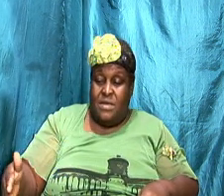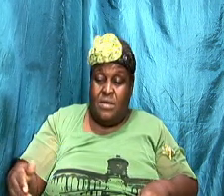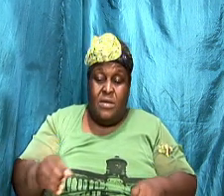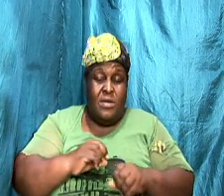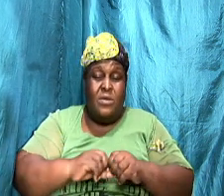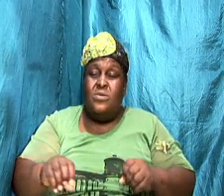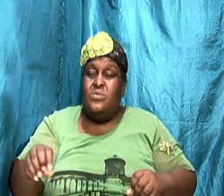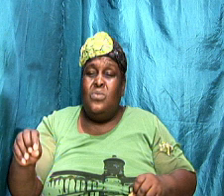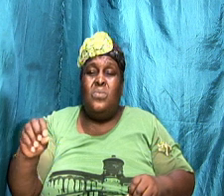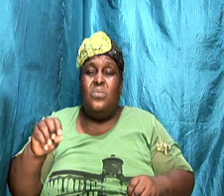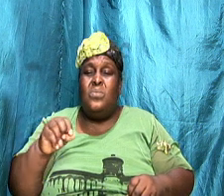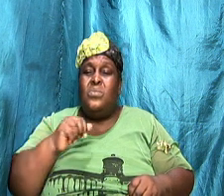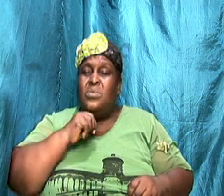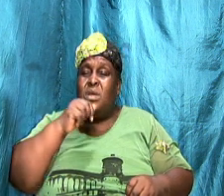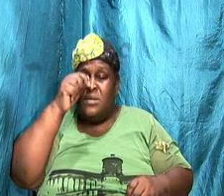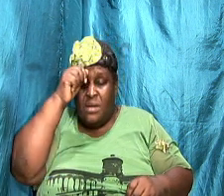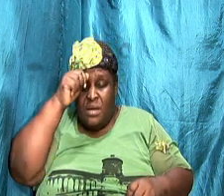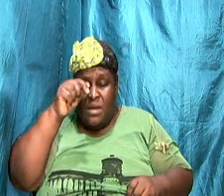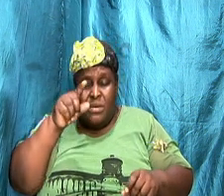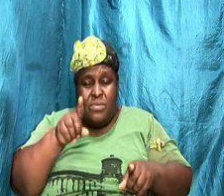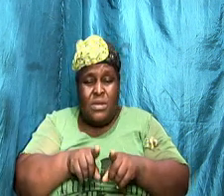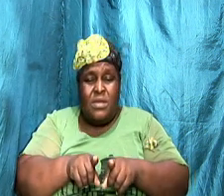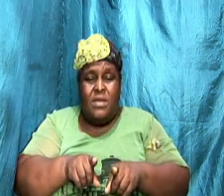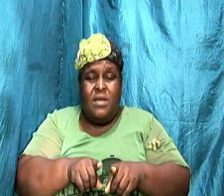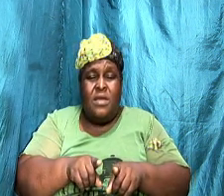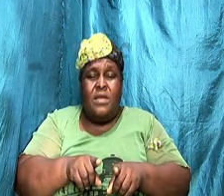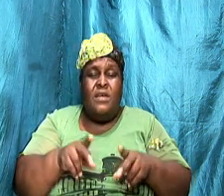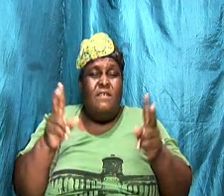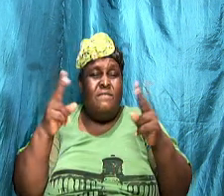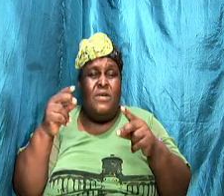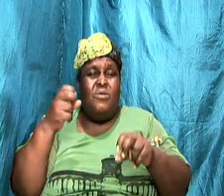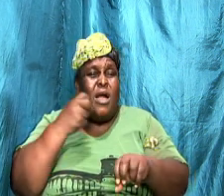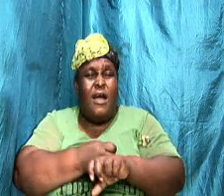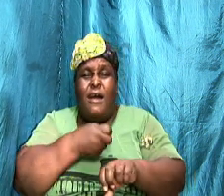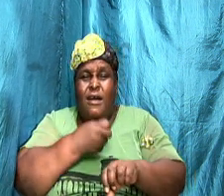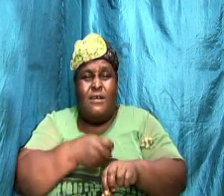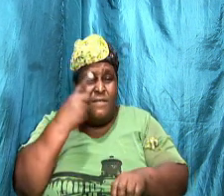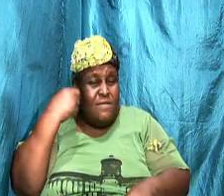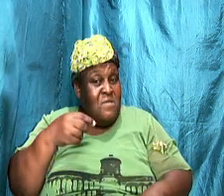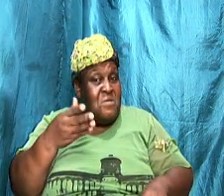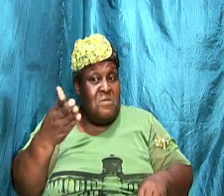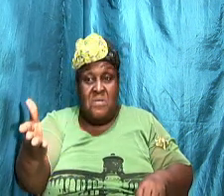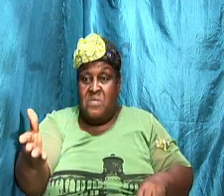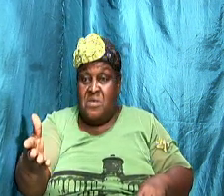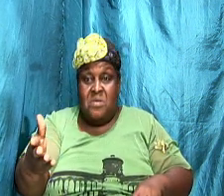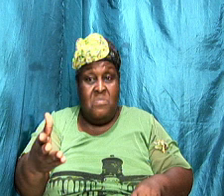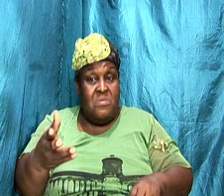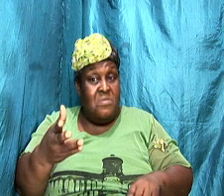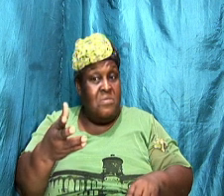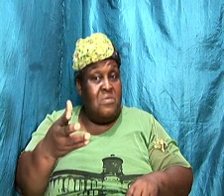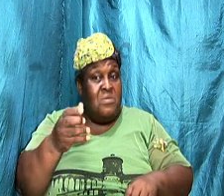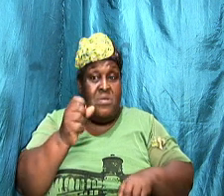it's very hard for them to work out very hard for them to come to a compromise